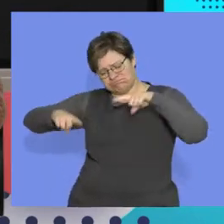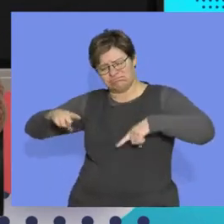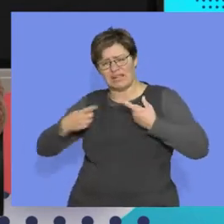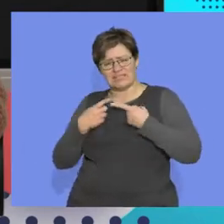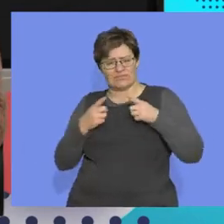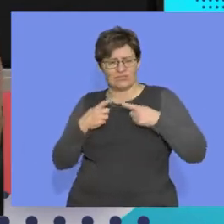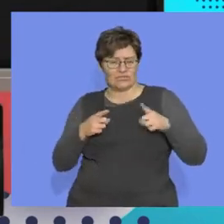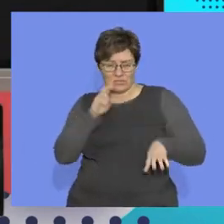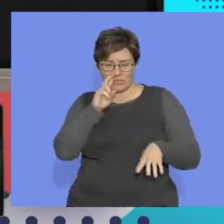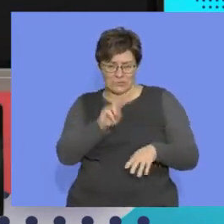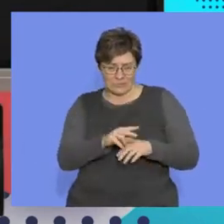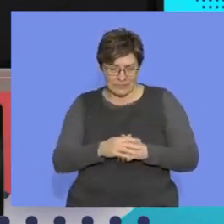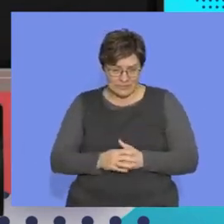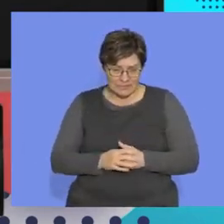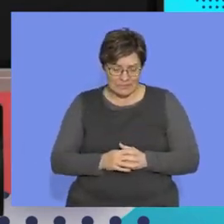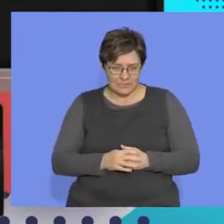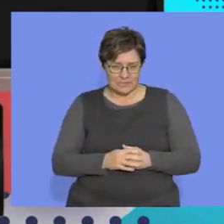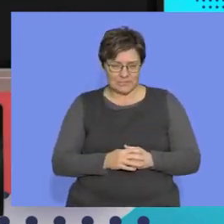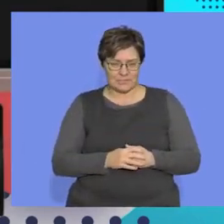that we are going to look at.